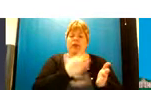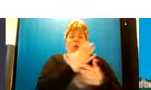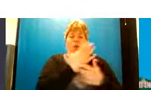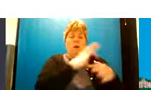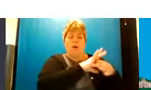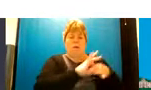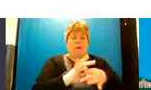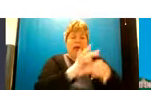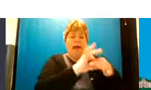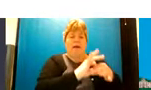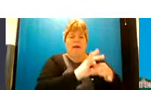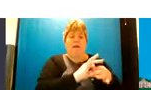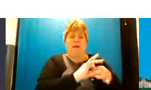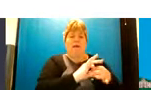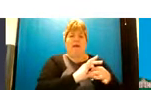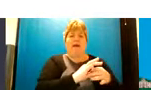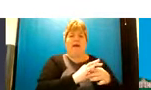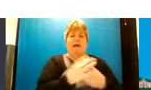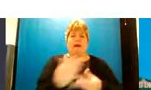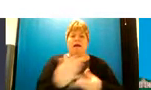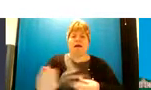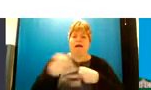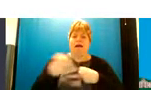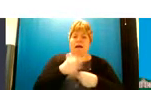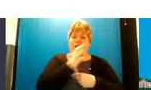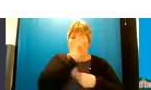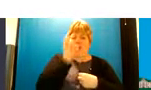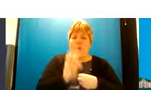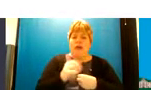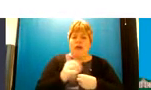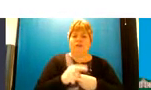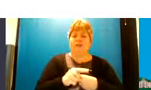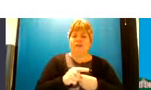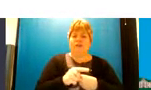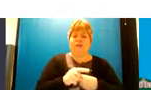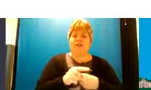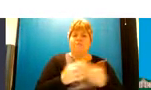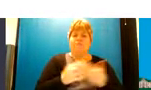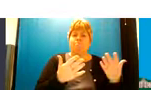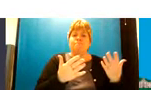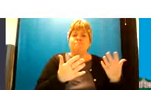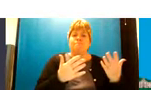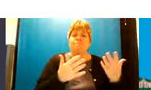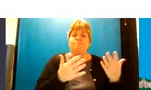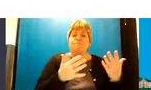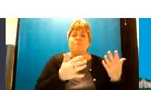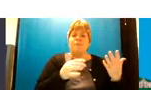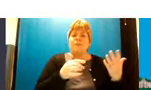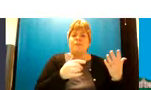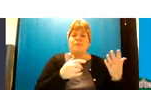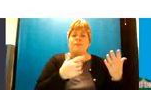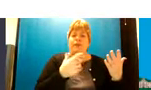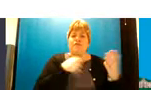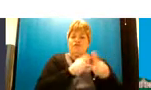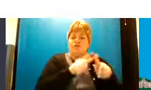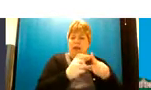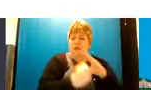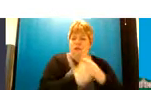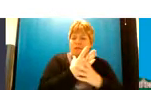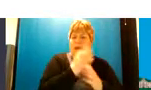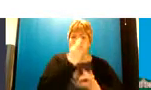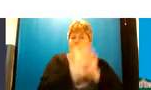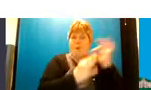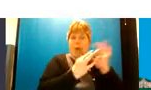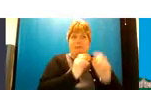take the the kind of system question that we gave them and they kind of work work together on focus groups and developing questionnaires to go out